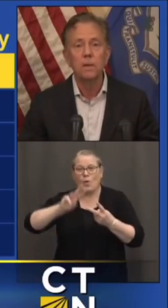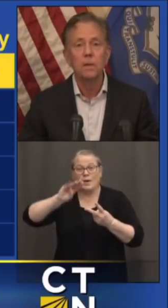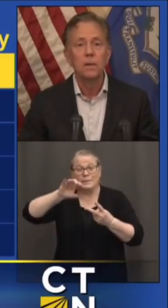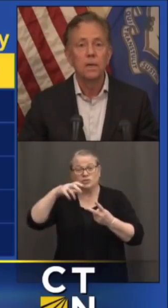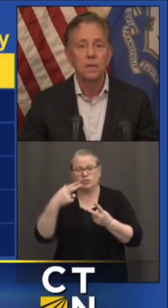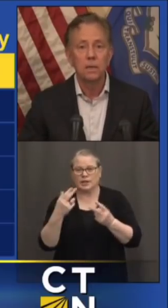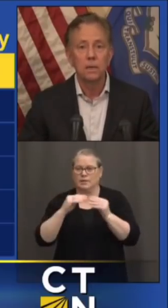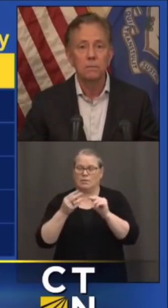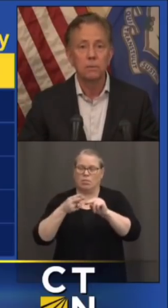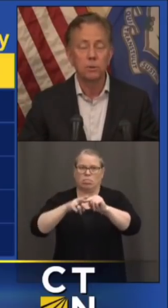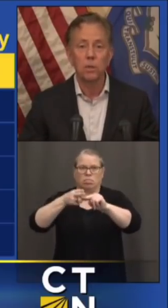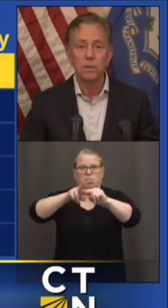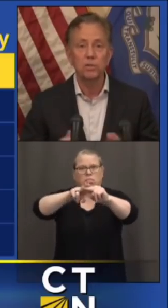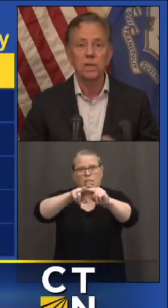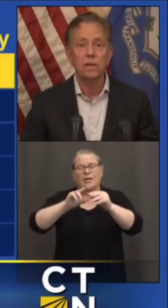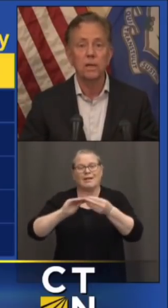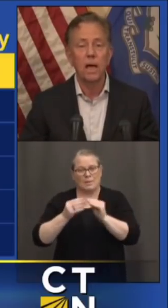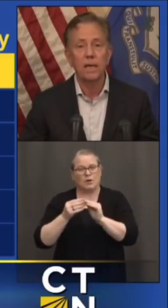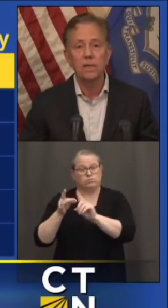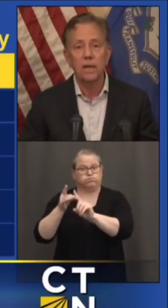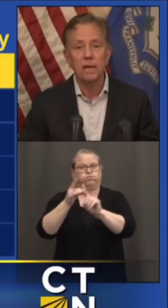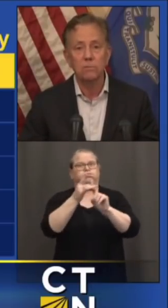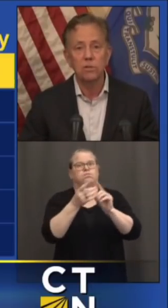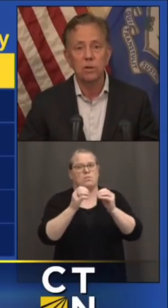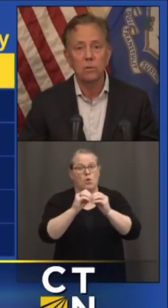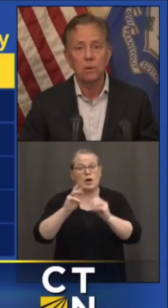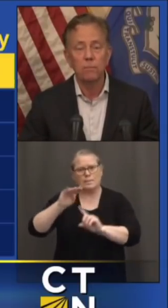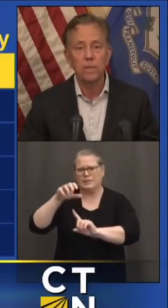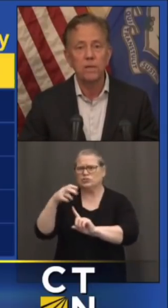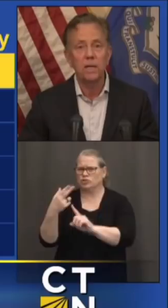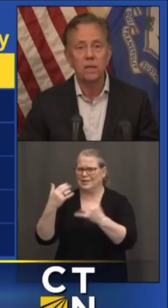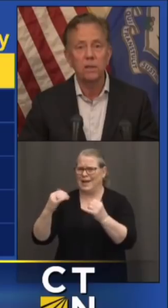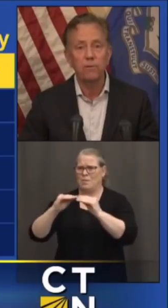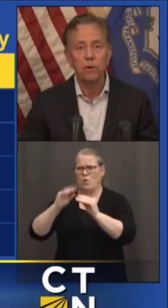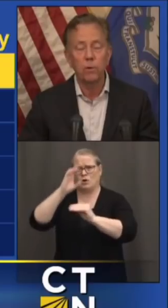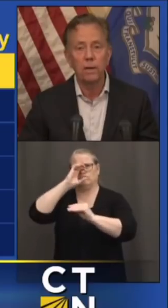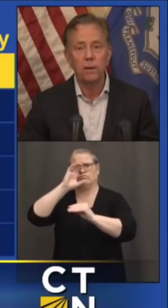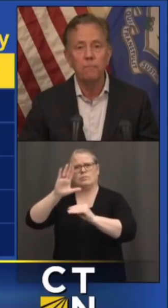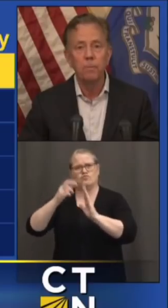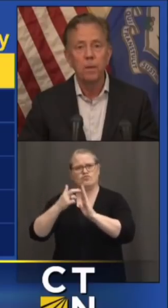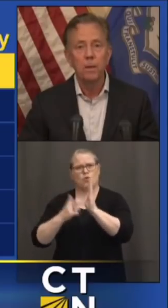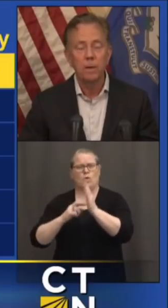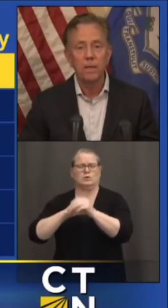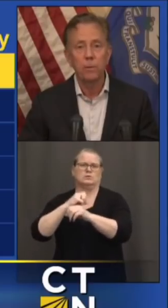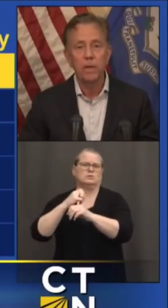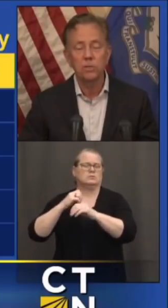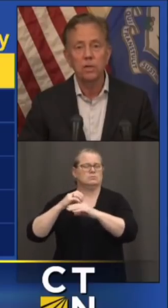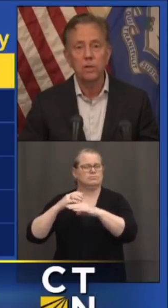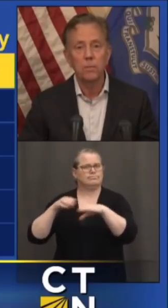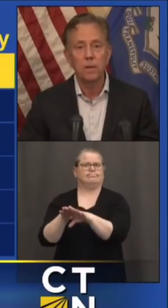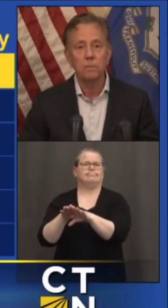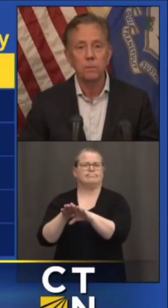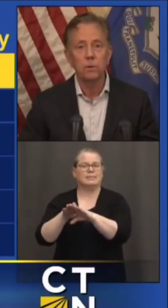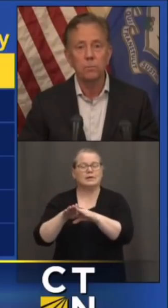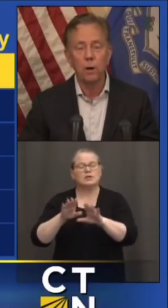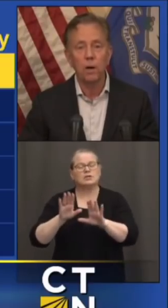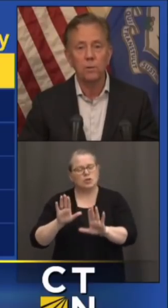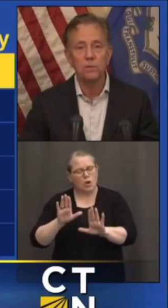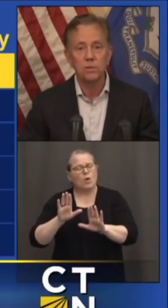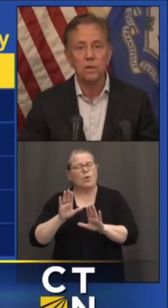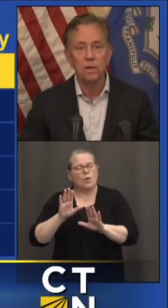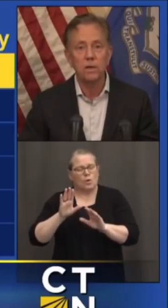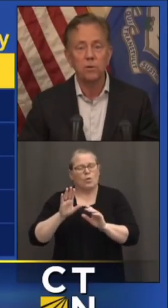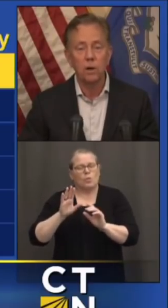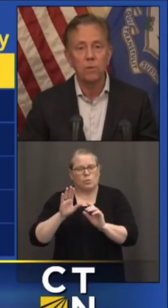in certainly Michigan, locking down. So we take nothing for granted. But I think we continue to make good